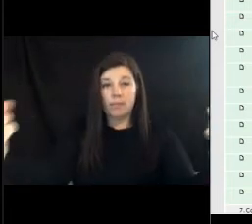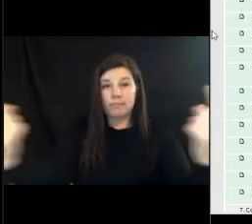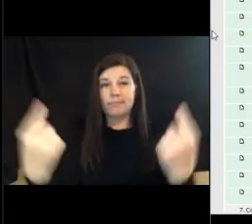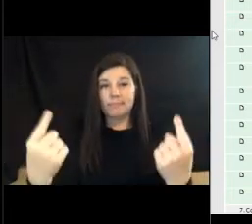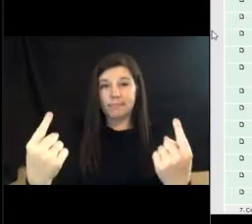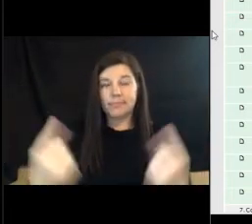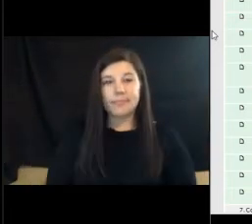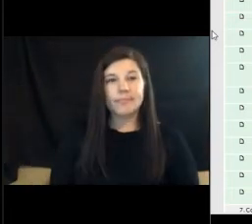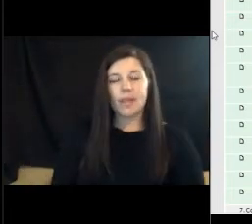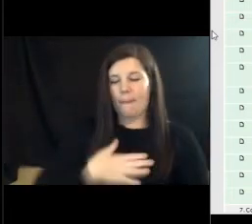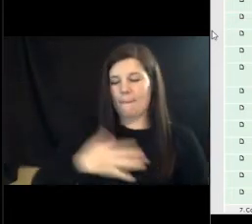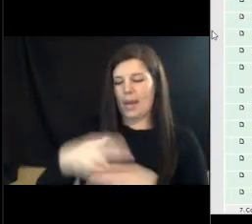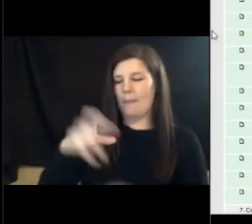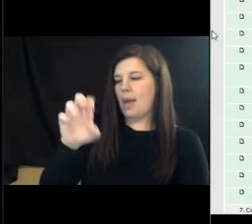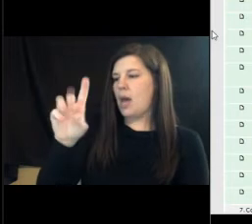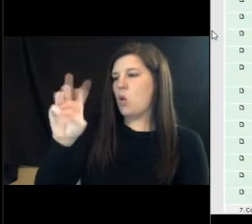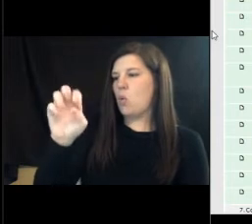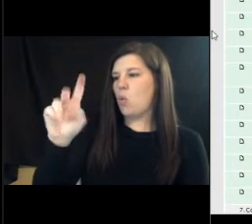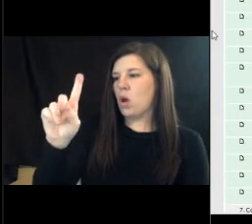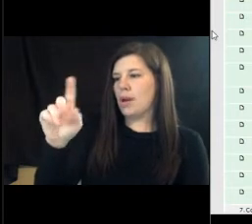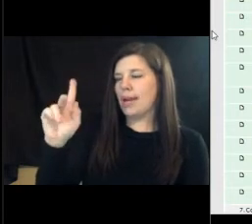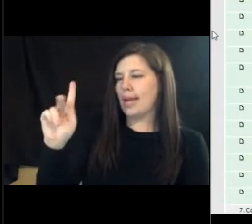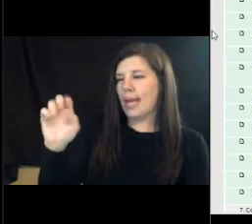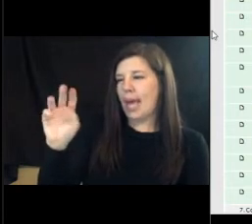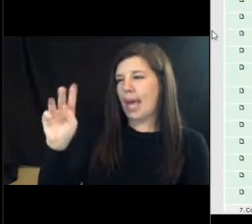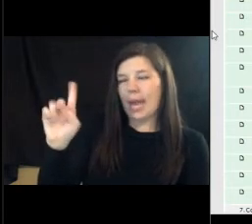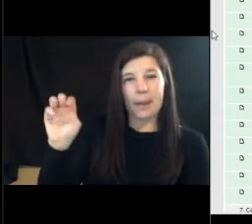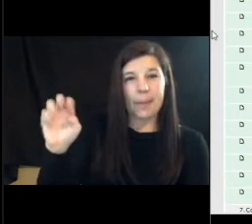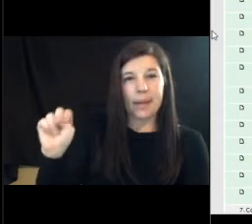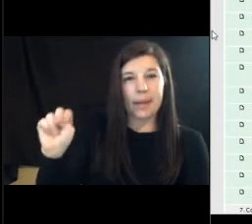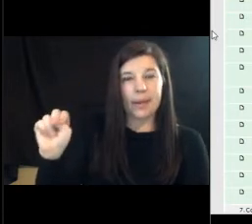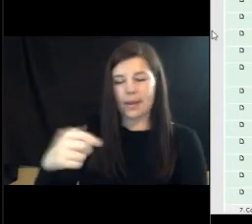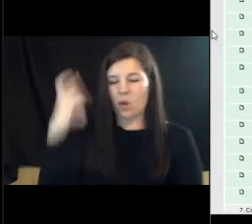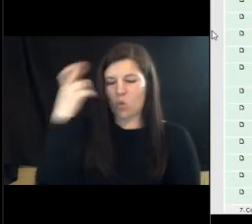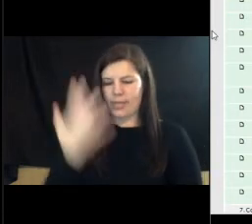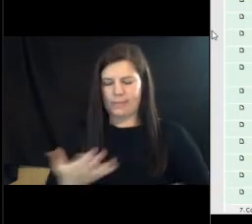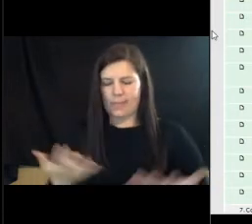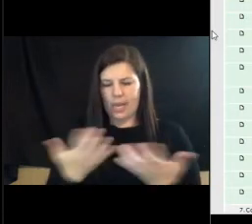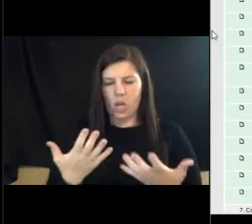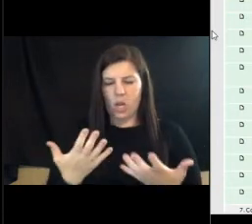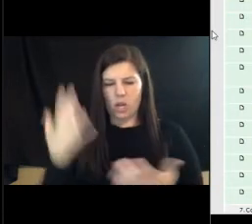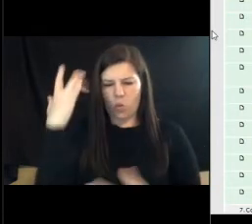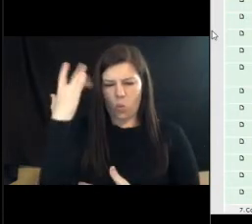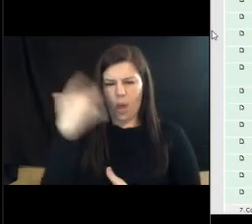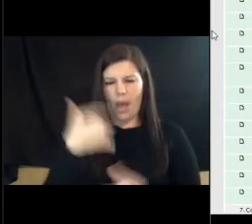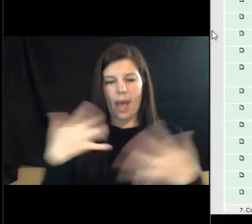Commissioners, my name is Edward Tedman. The reason I'm here tonight is I'd like to have